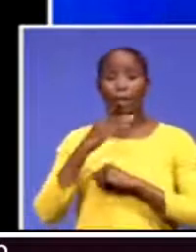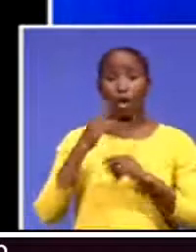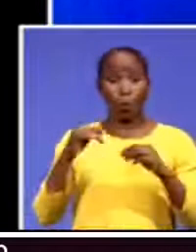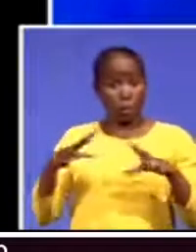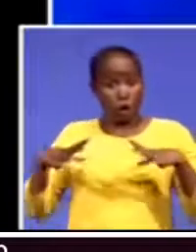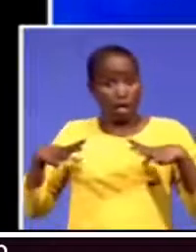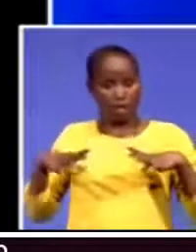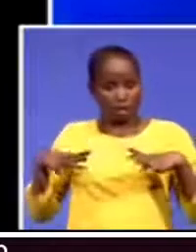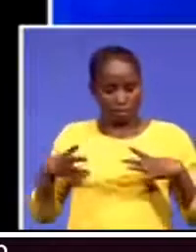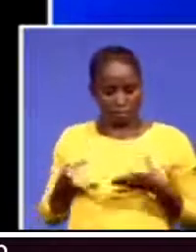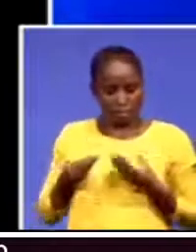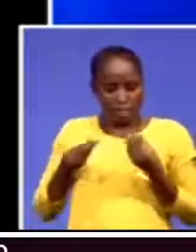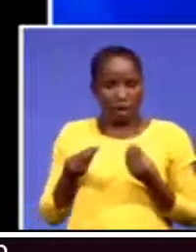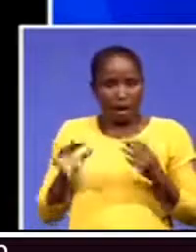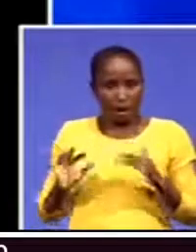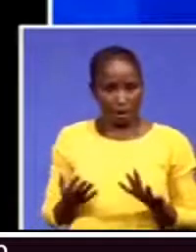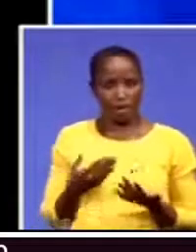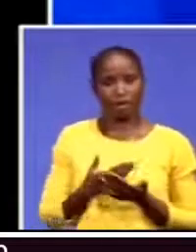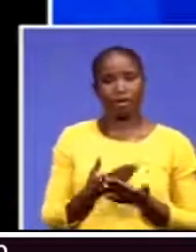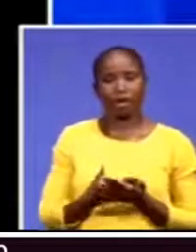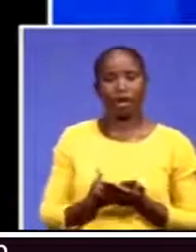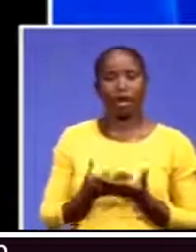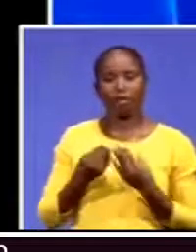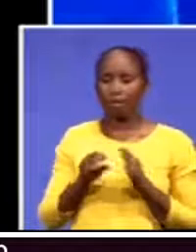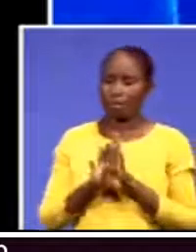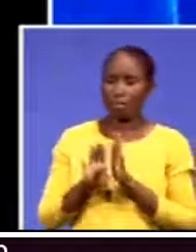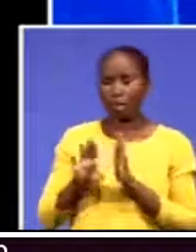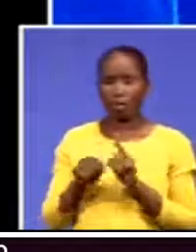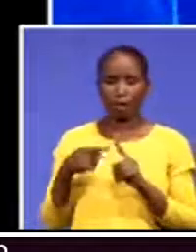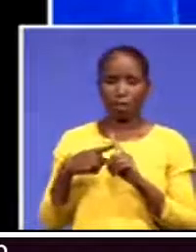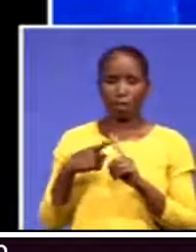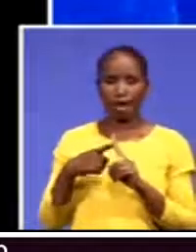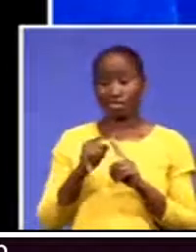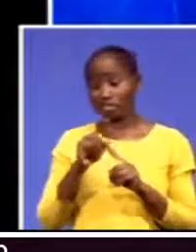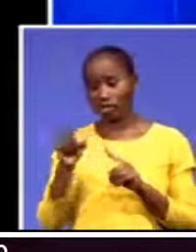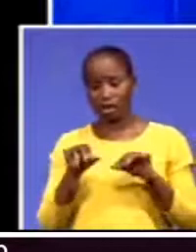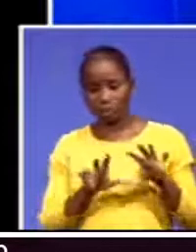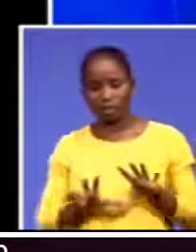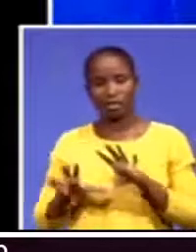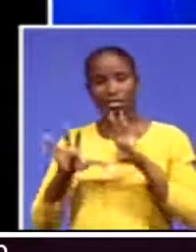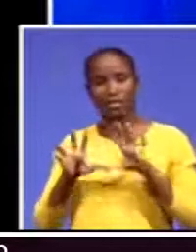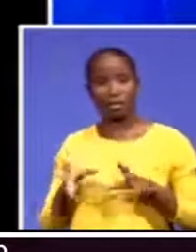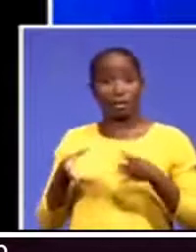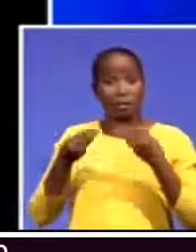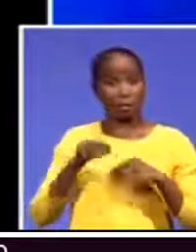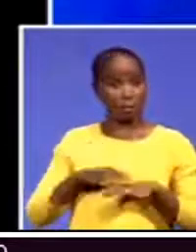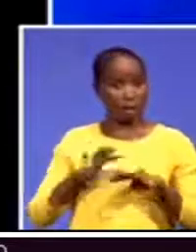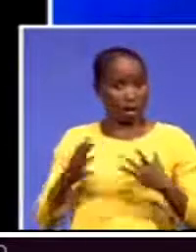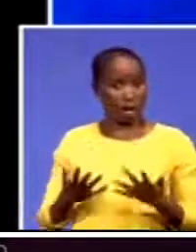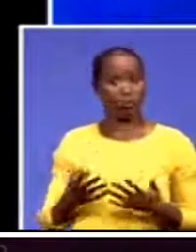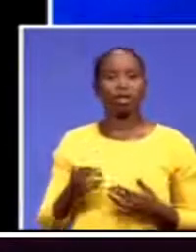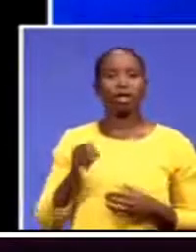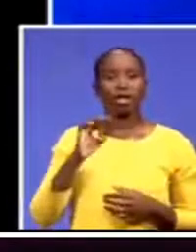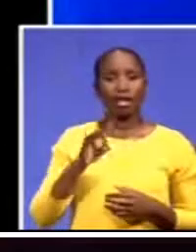Africans on the continent, especially after the signing of the Africa Continental Free Trade Area,